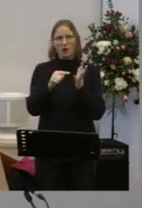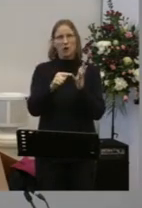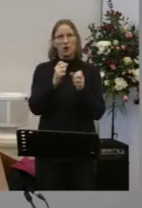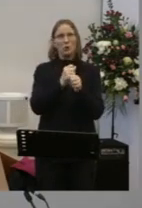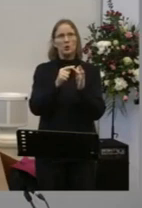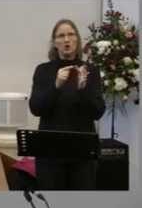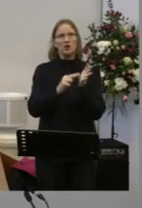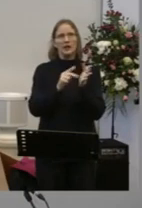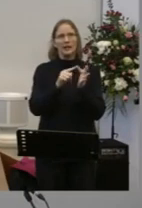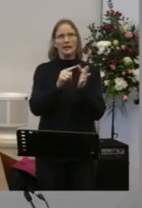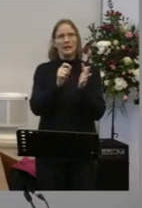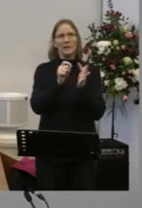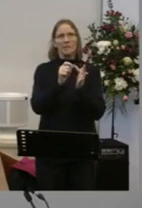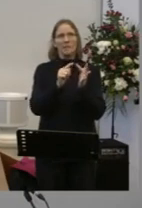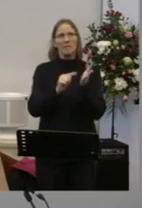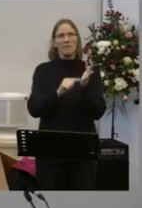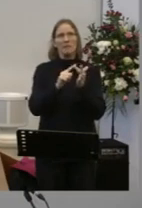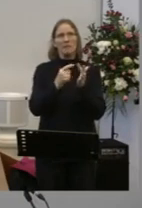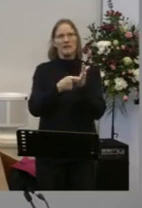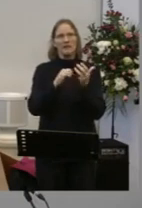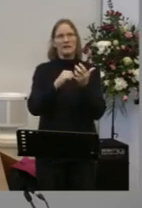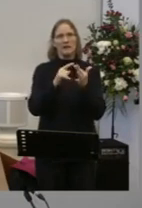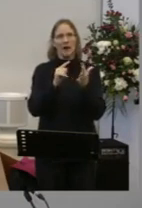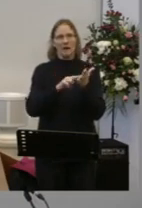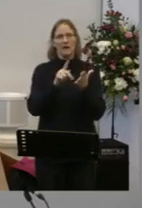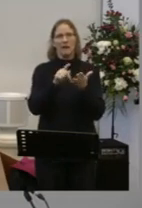And here's what his son said About Eugene Peterson